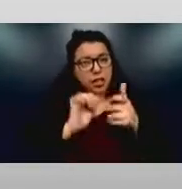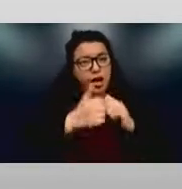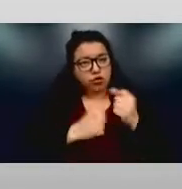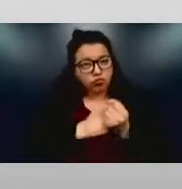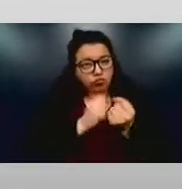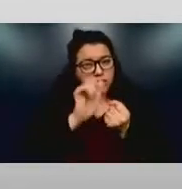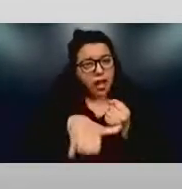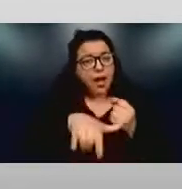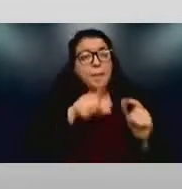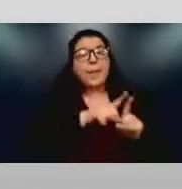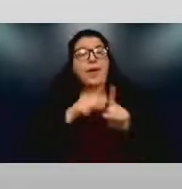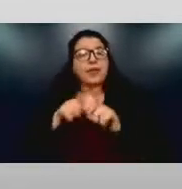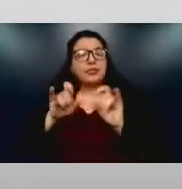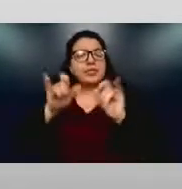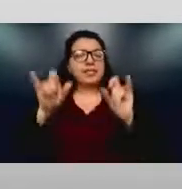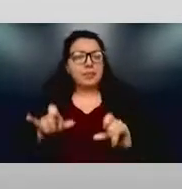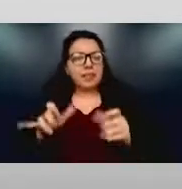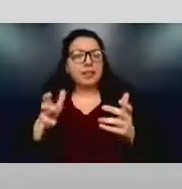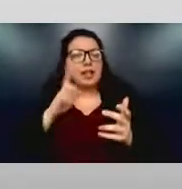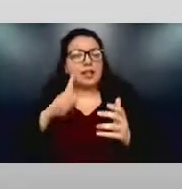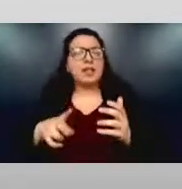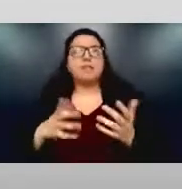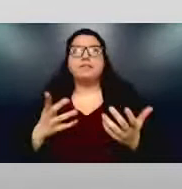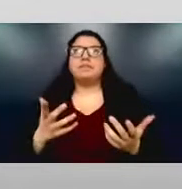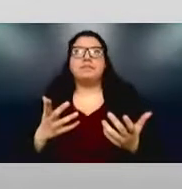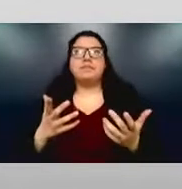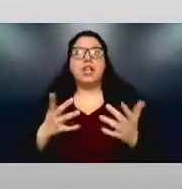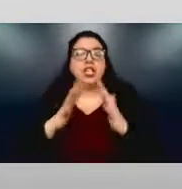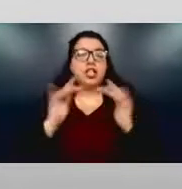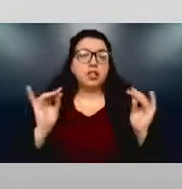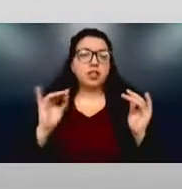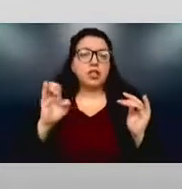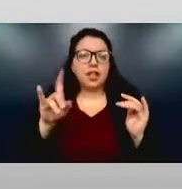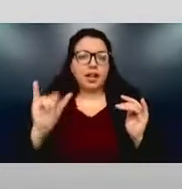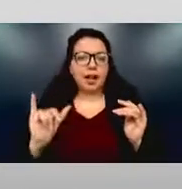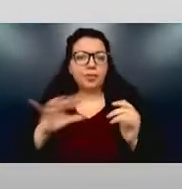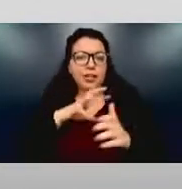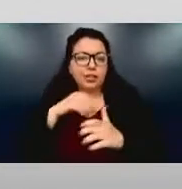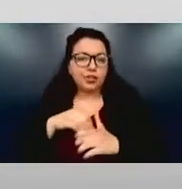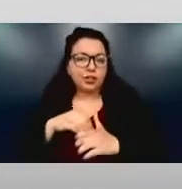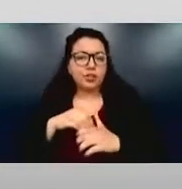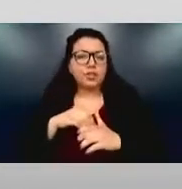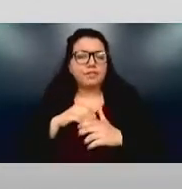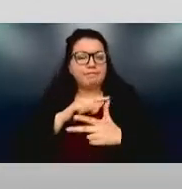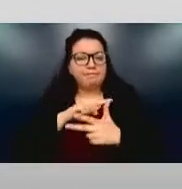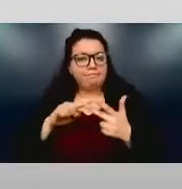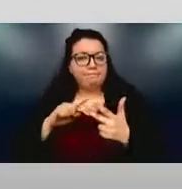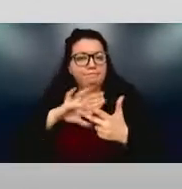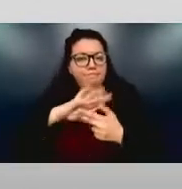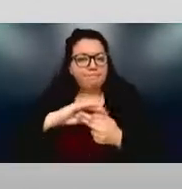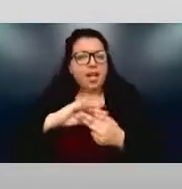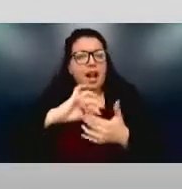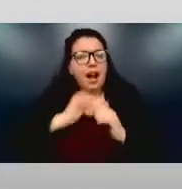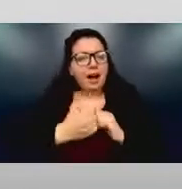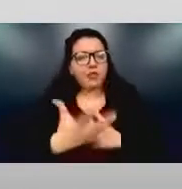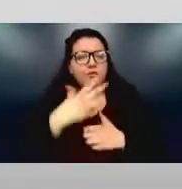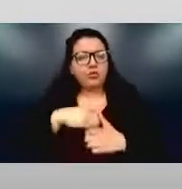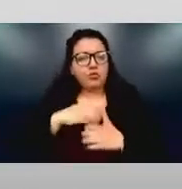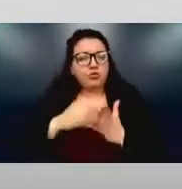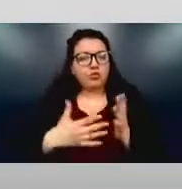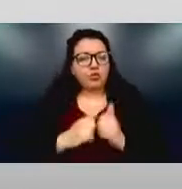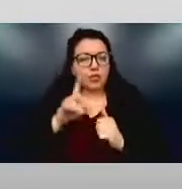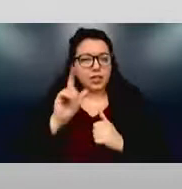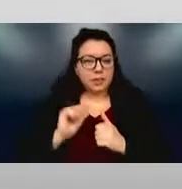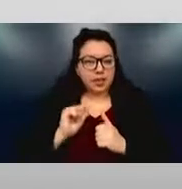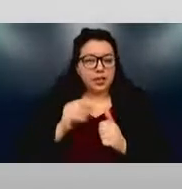systemically, how can we make sure that diversity, equity, and inclusion efforts include individuals with disabilities, including those with marginalized